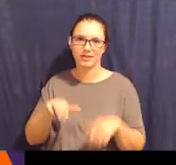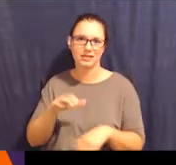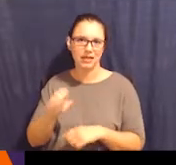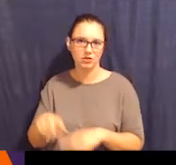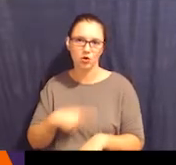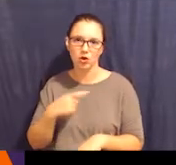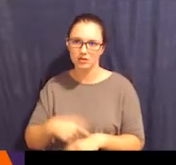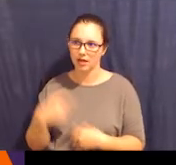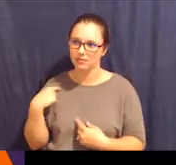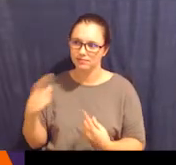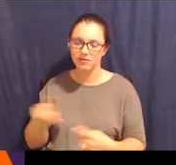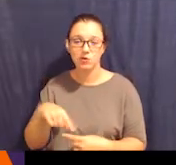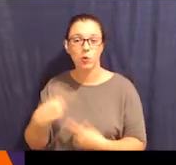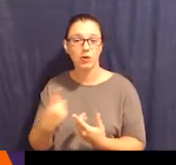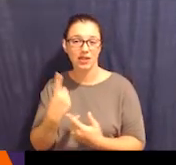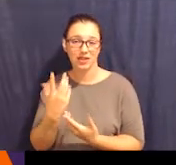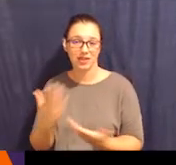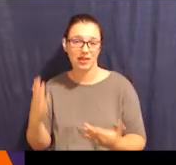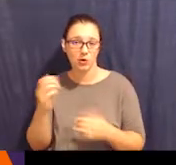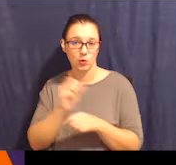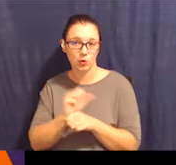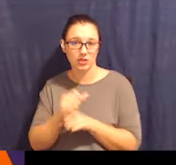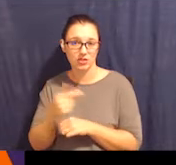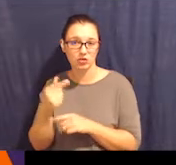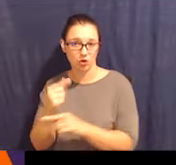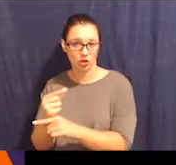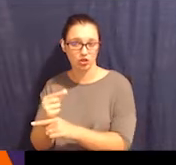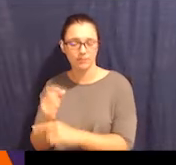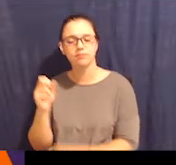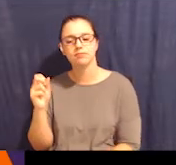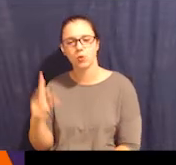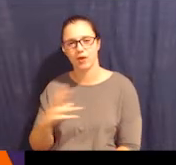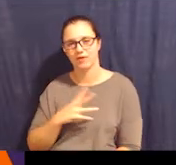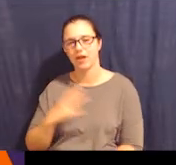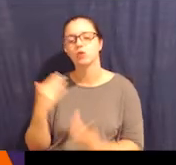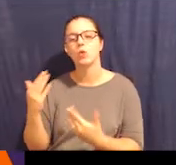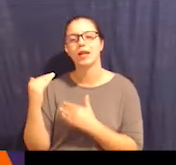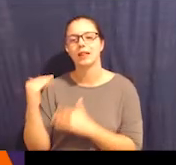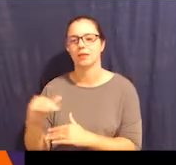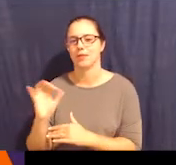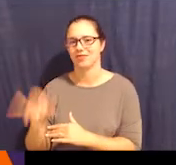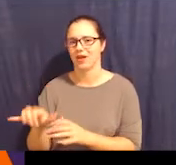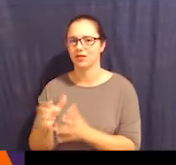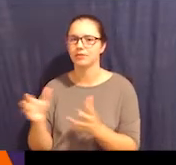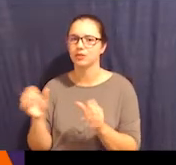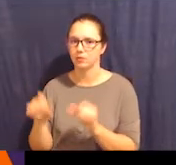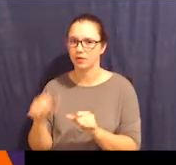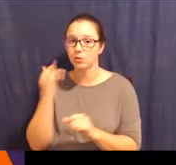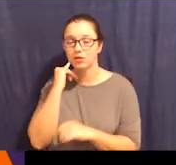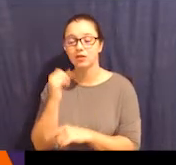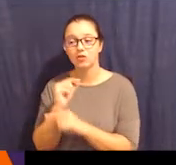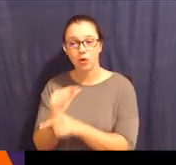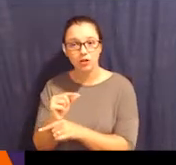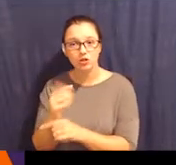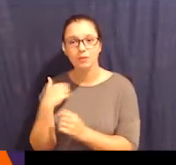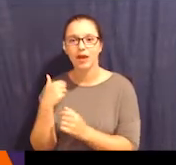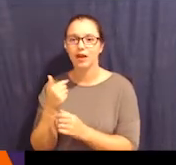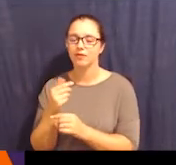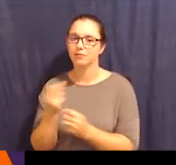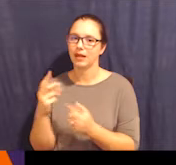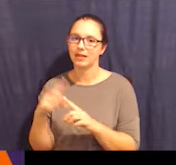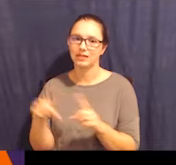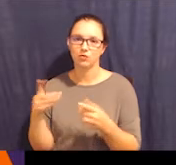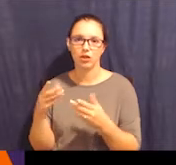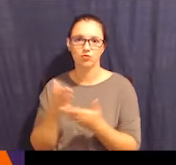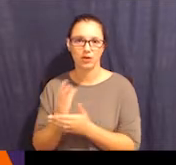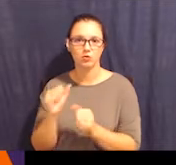case for some time. And the only thing that's going to work is guardianship. Okay, let's limit that as much as possible, right? With guardianship, there's a ton